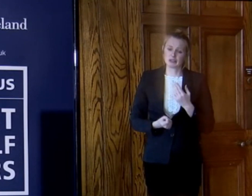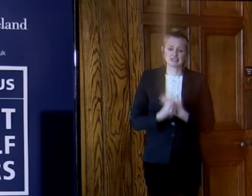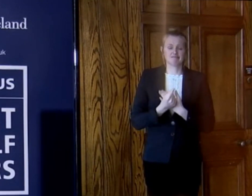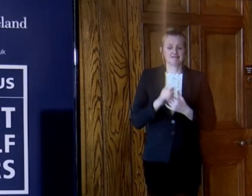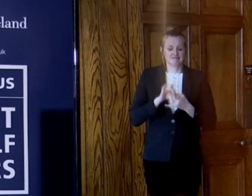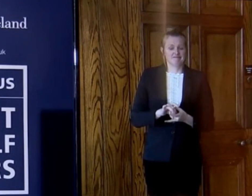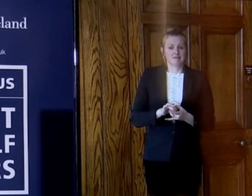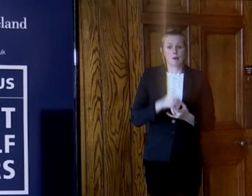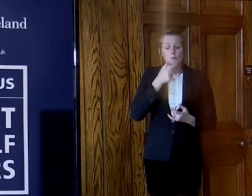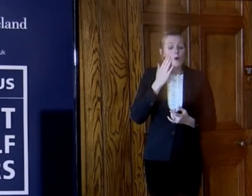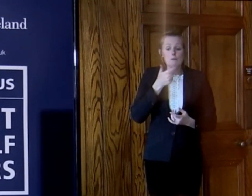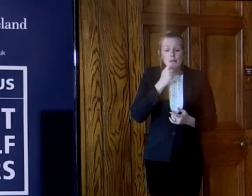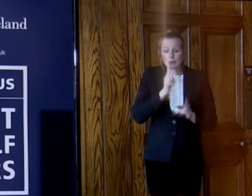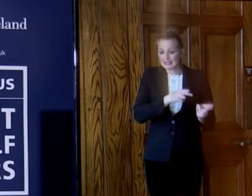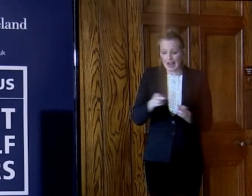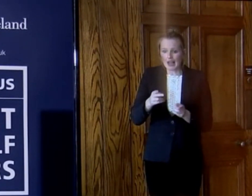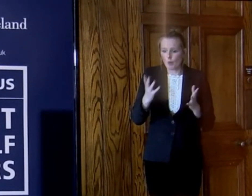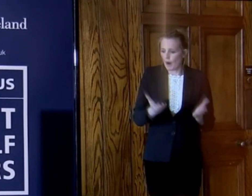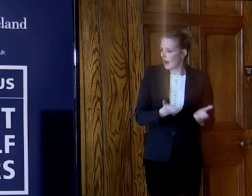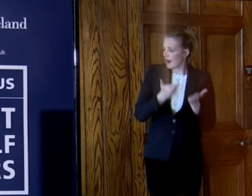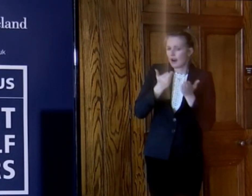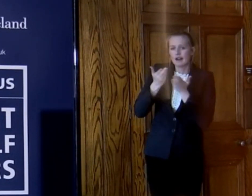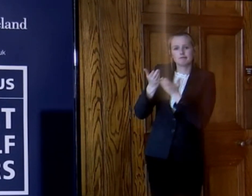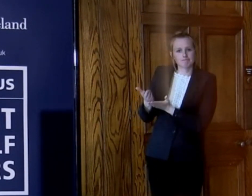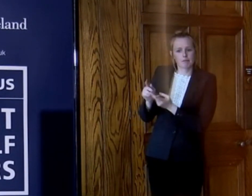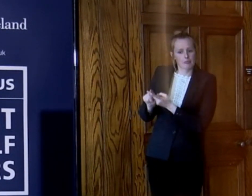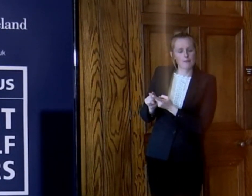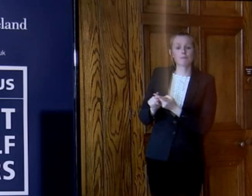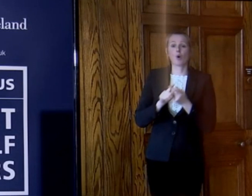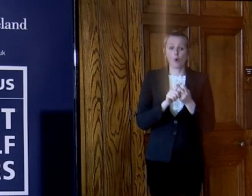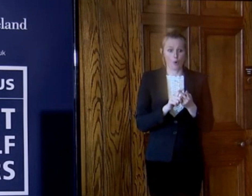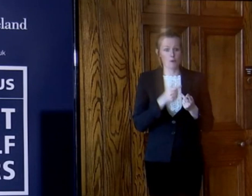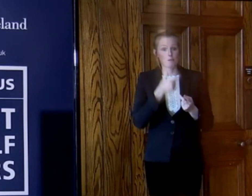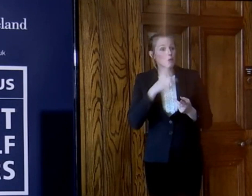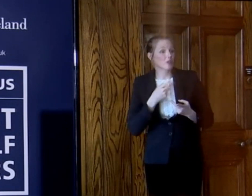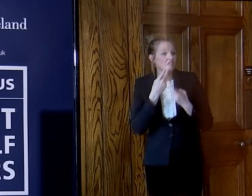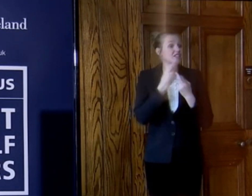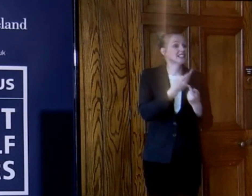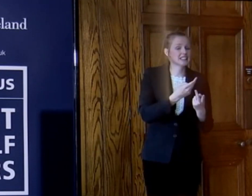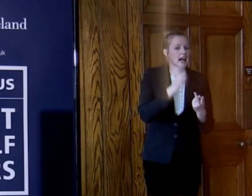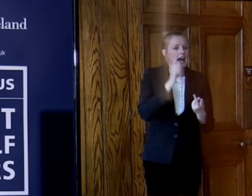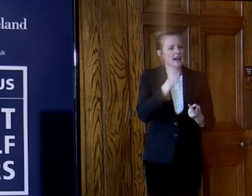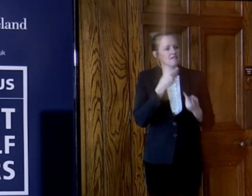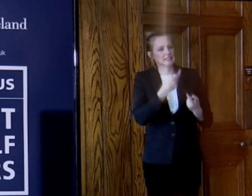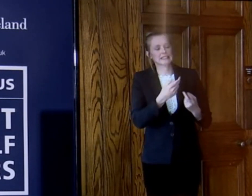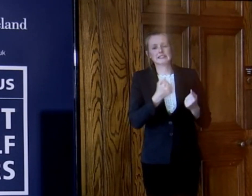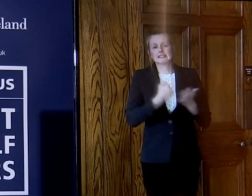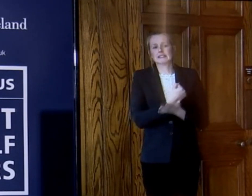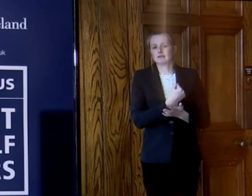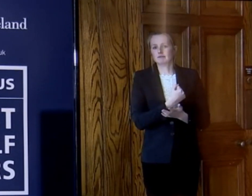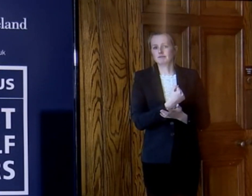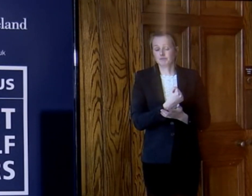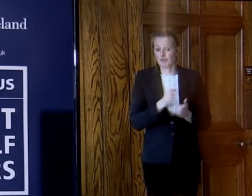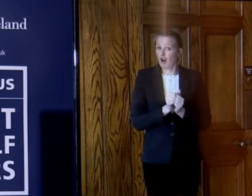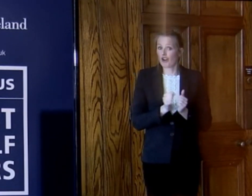deceased, particularly around limiting visiting times only for exceptional circumstances. These are not easy decisions, these will be very hard for people to